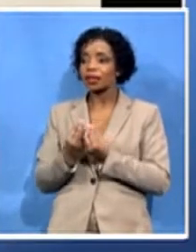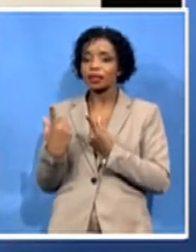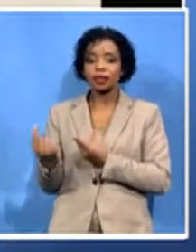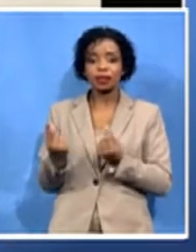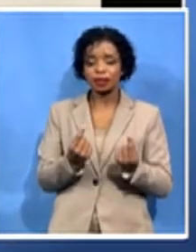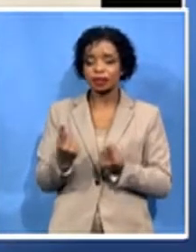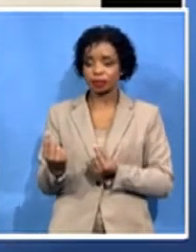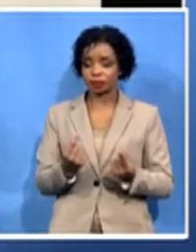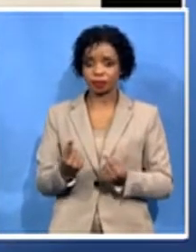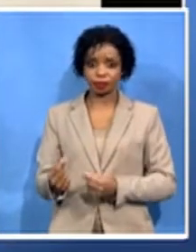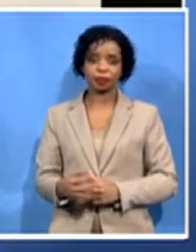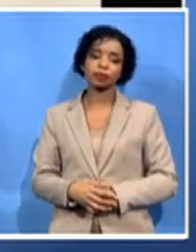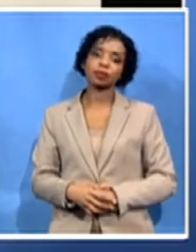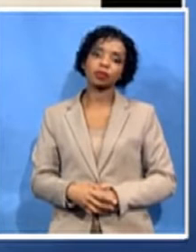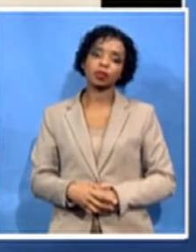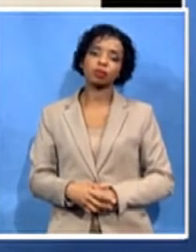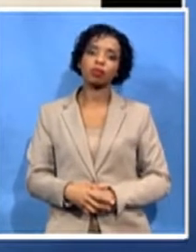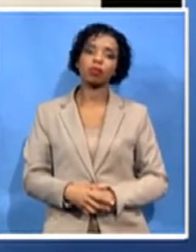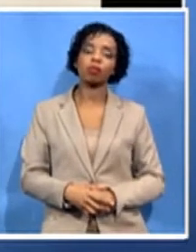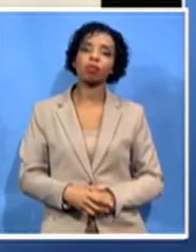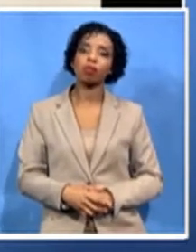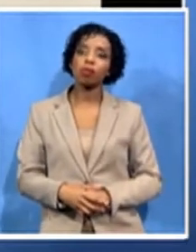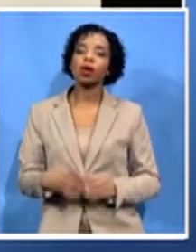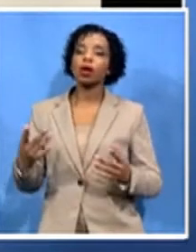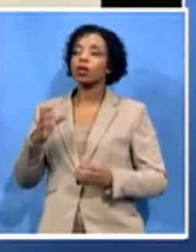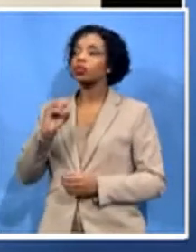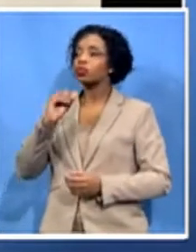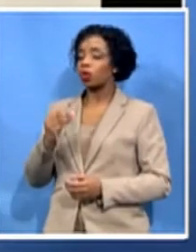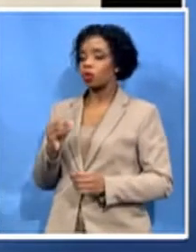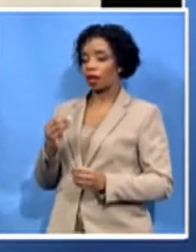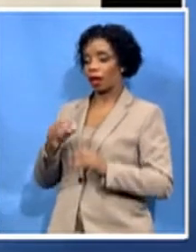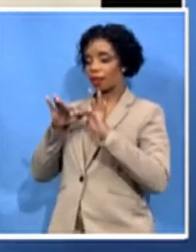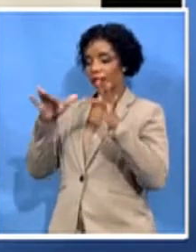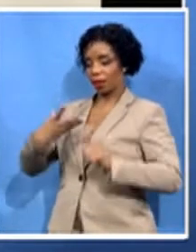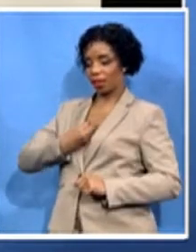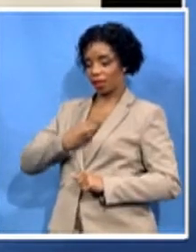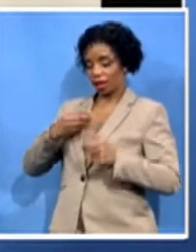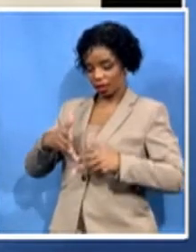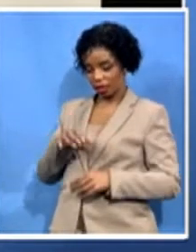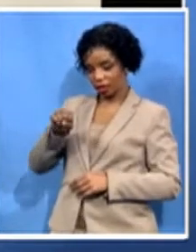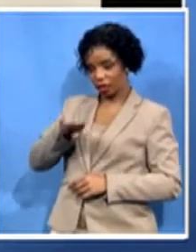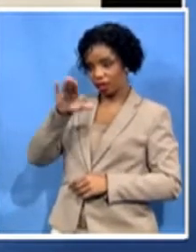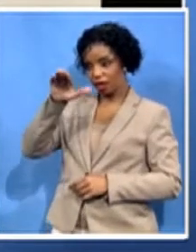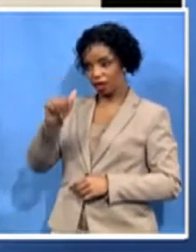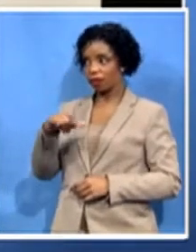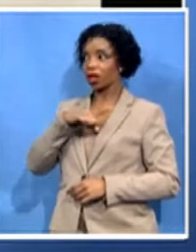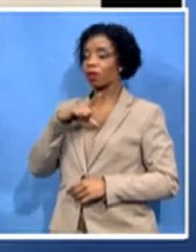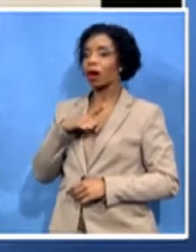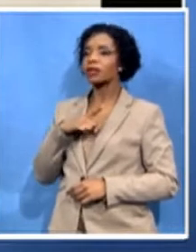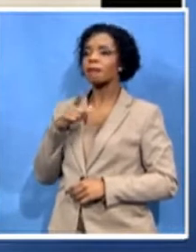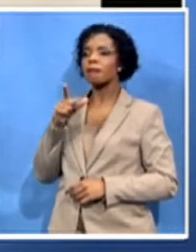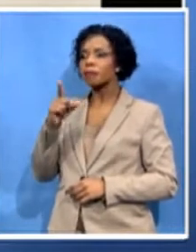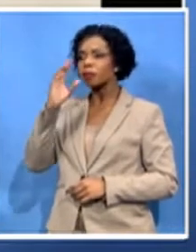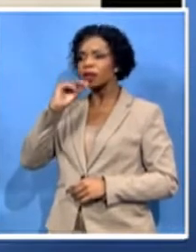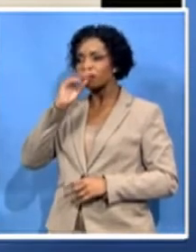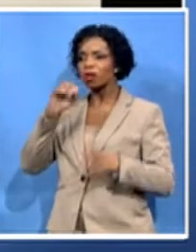So younger South Africans are probably sitting there because he's not spoken about that much. They're wondering, who